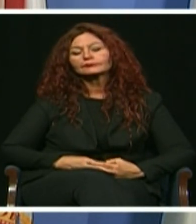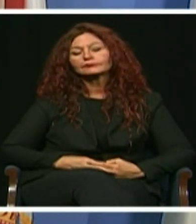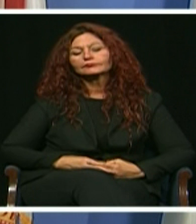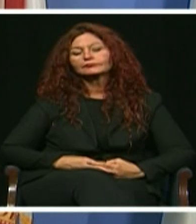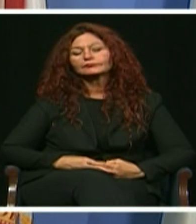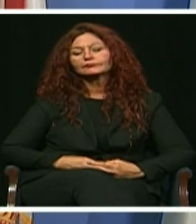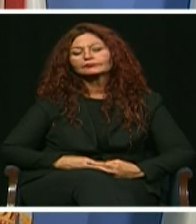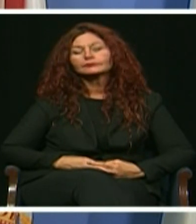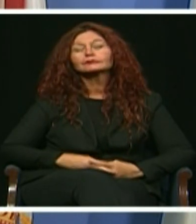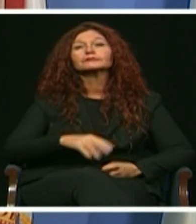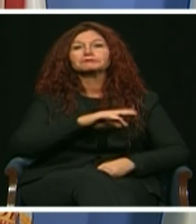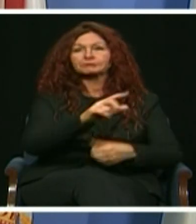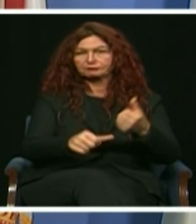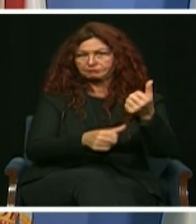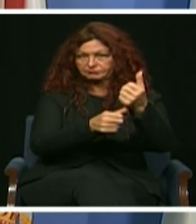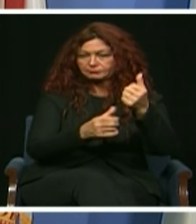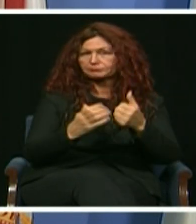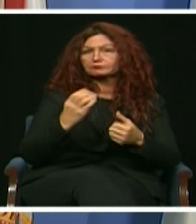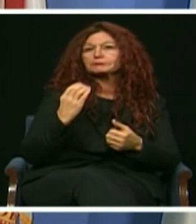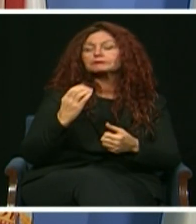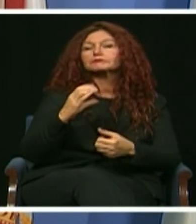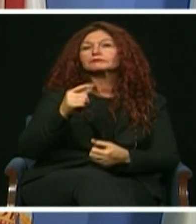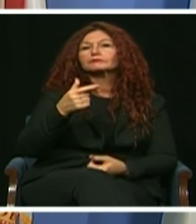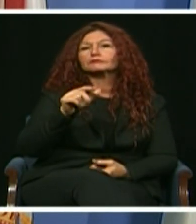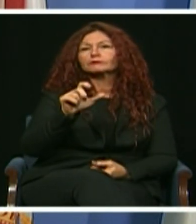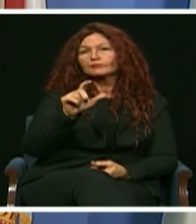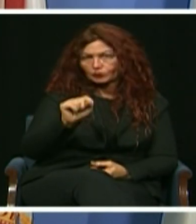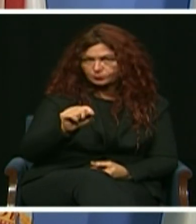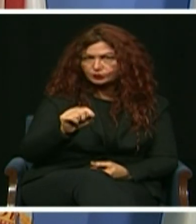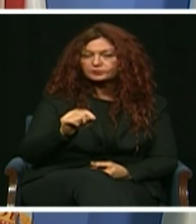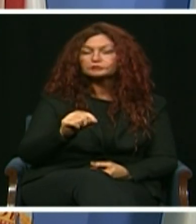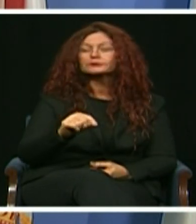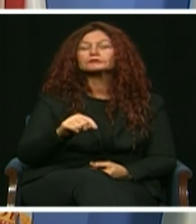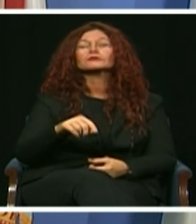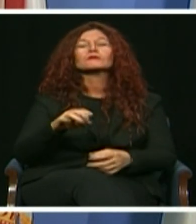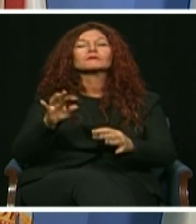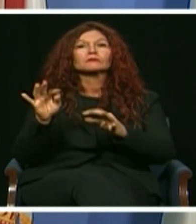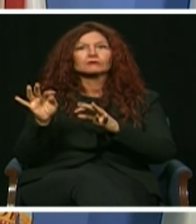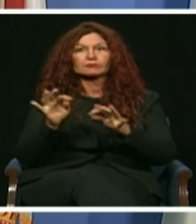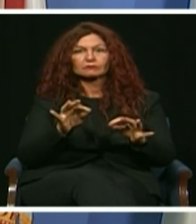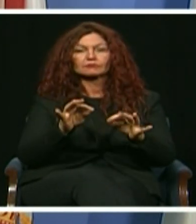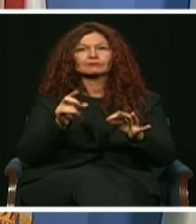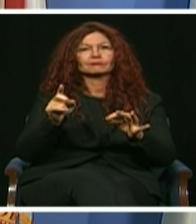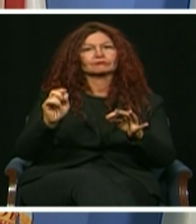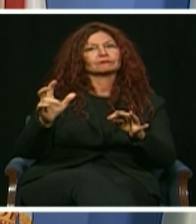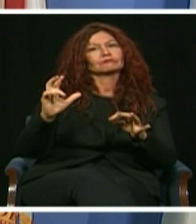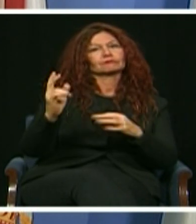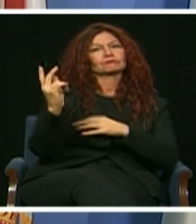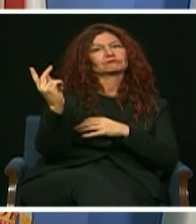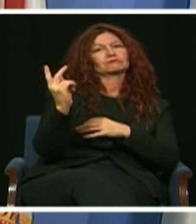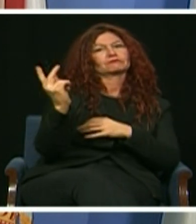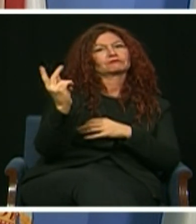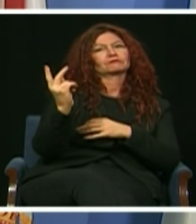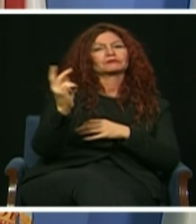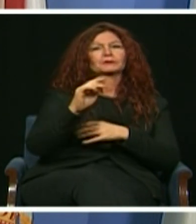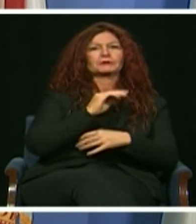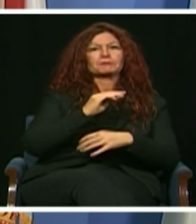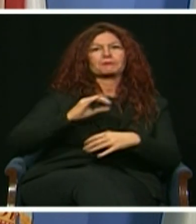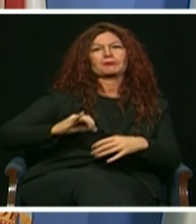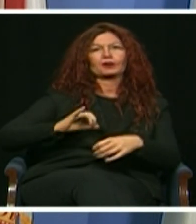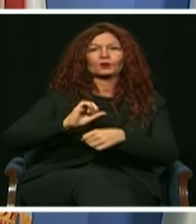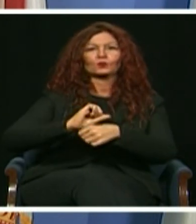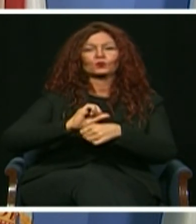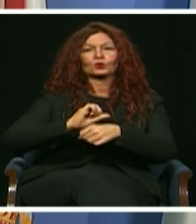Vice Chairman Gilbert and Commissioner Keon Hardeman come to this commission after serving as Miami Garden's mayor and chairman